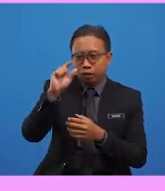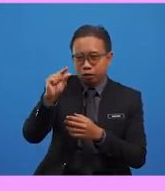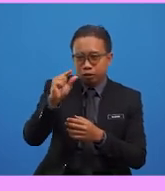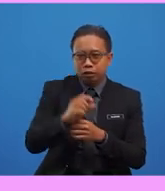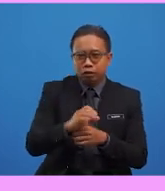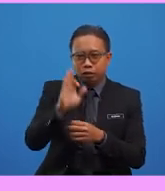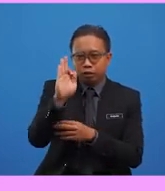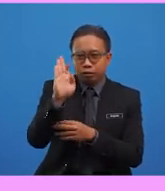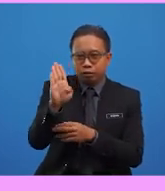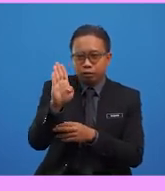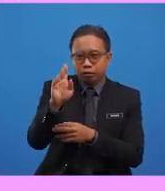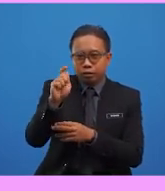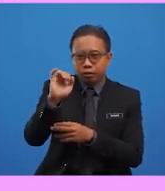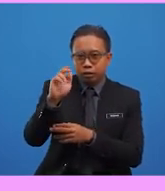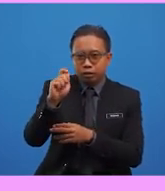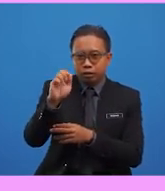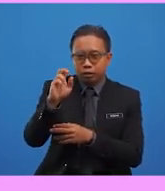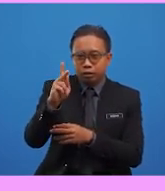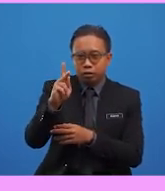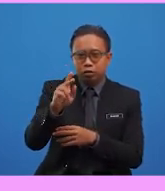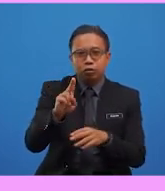TikTok by using these hashtags.